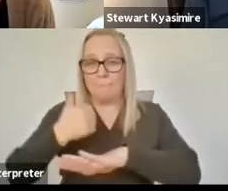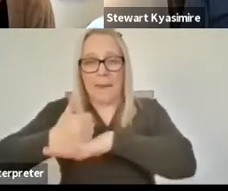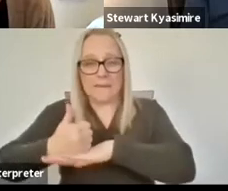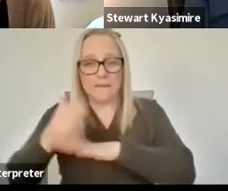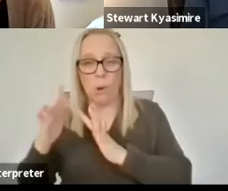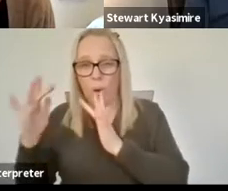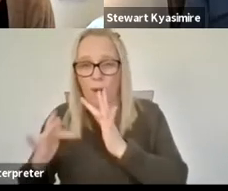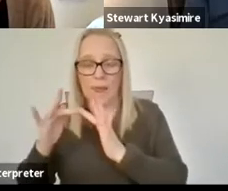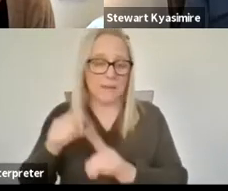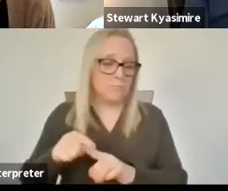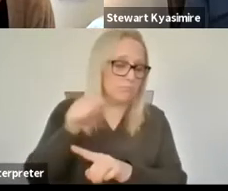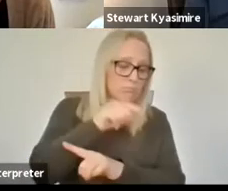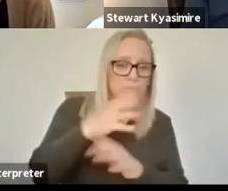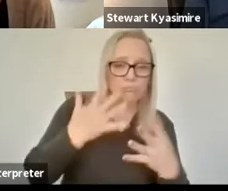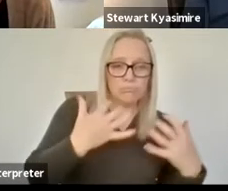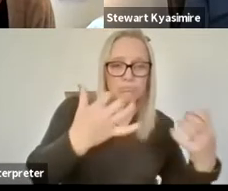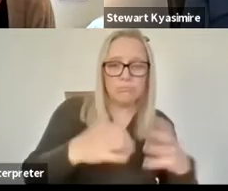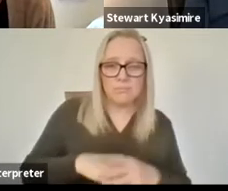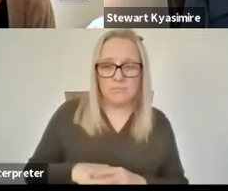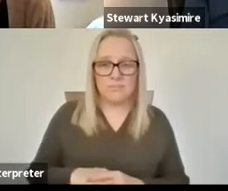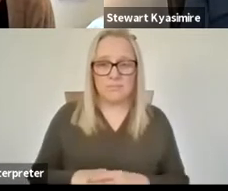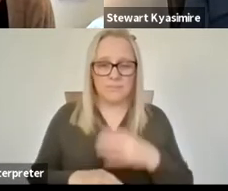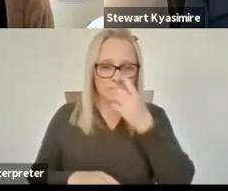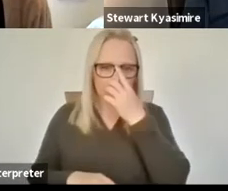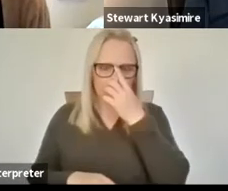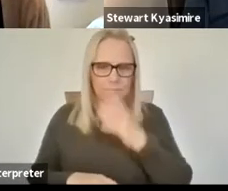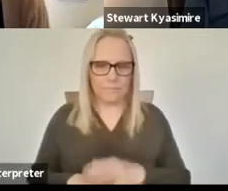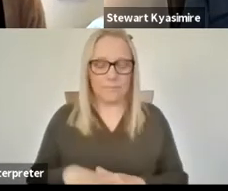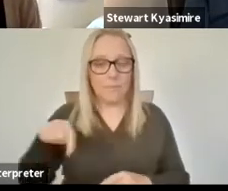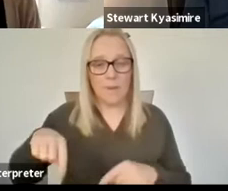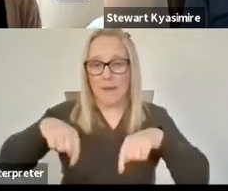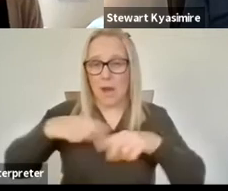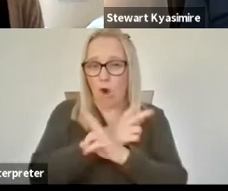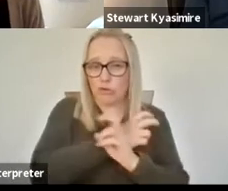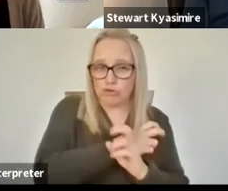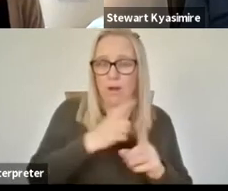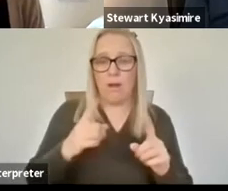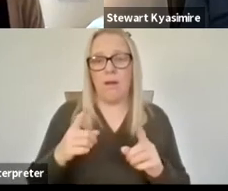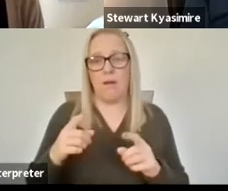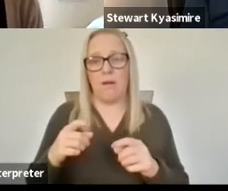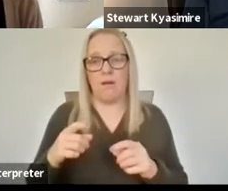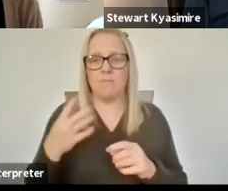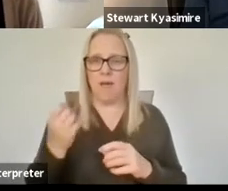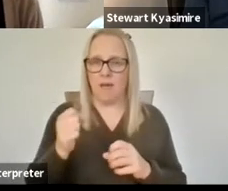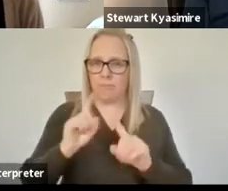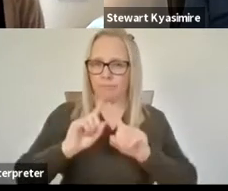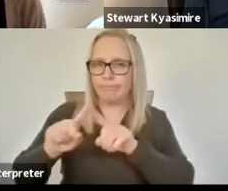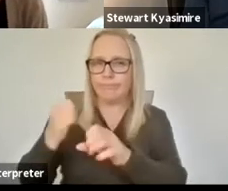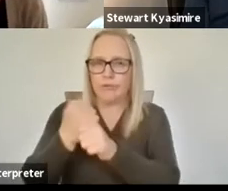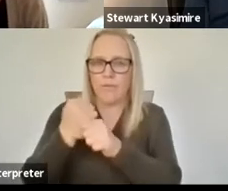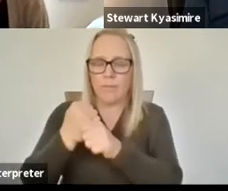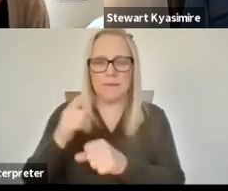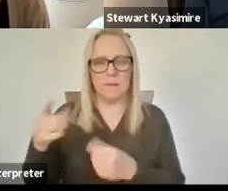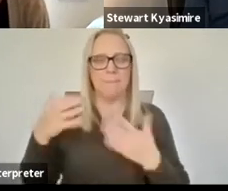austria or in a lot of continental countries is different so here we the government it took a while but